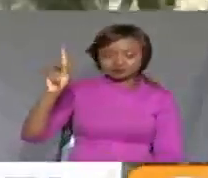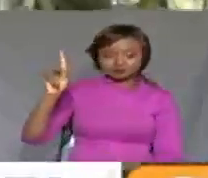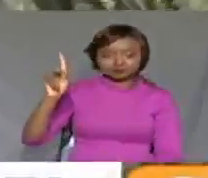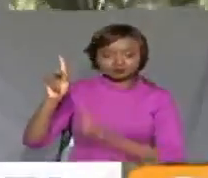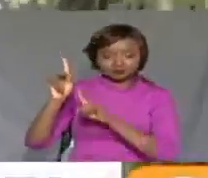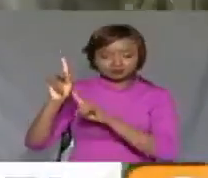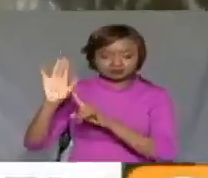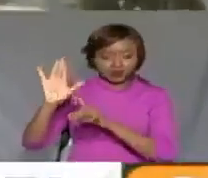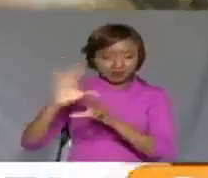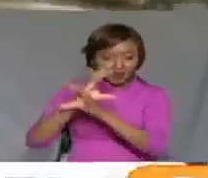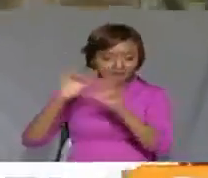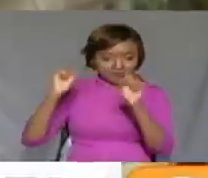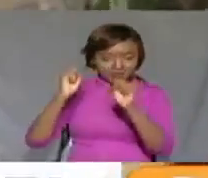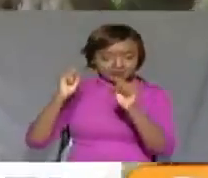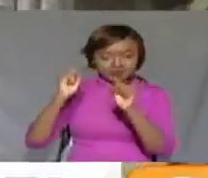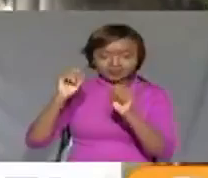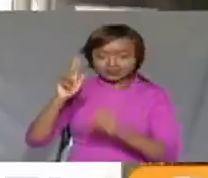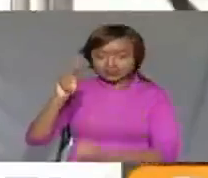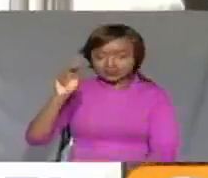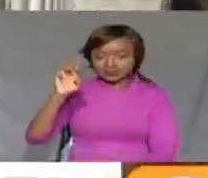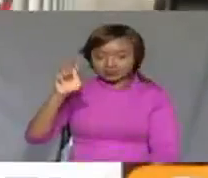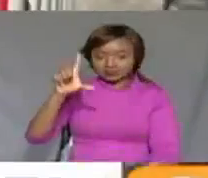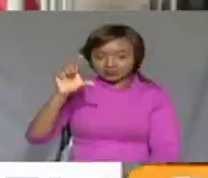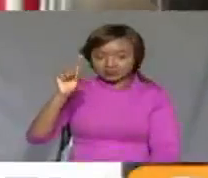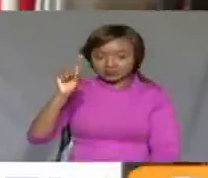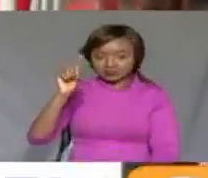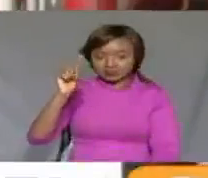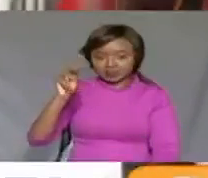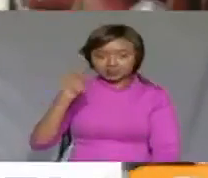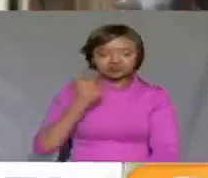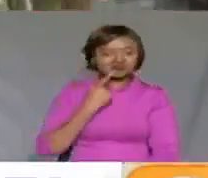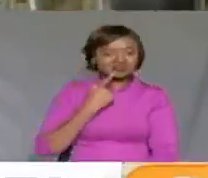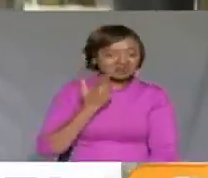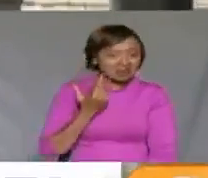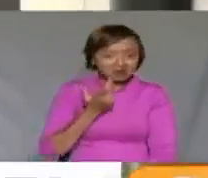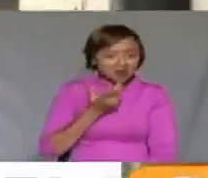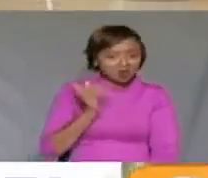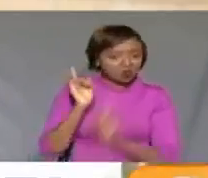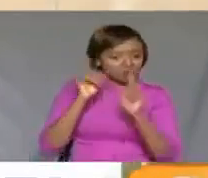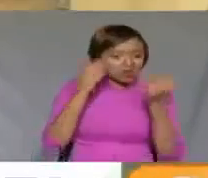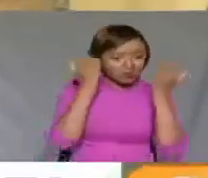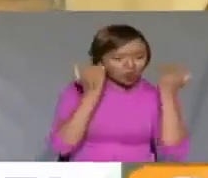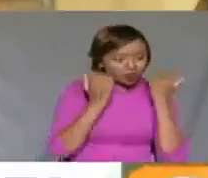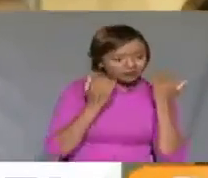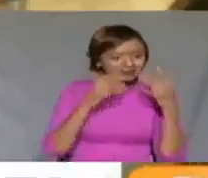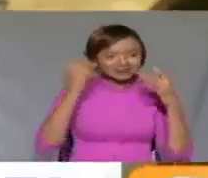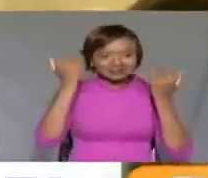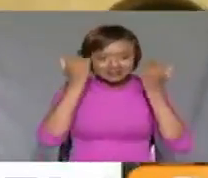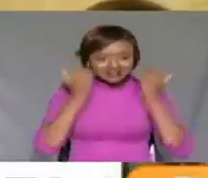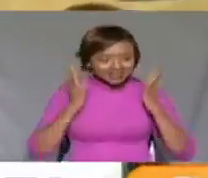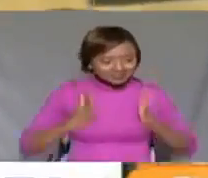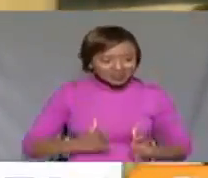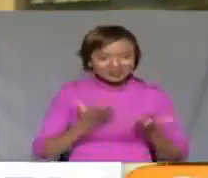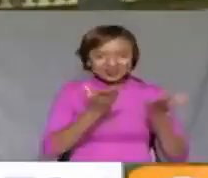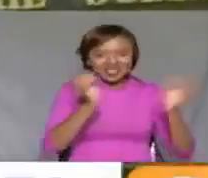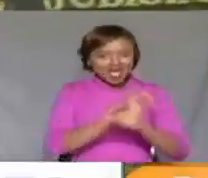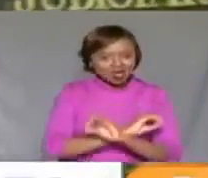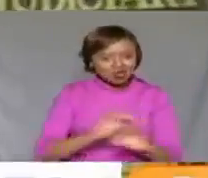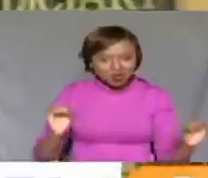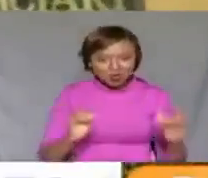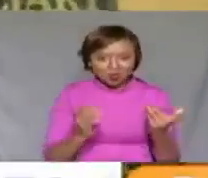its president Nelson Harvey, has repeatedly complained of delays or absence of judges and magistrates, some citing the coronavirus